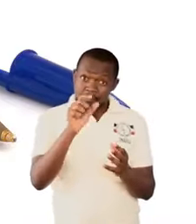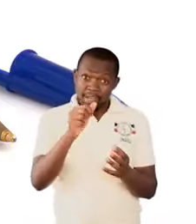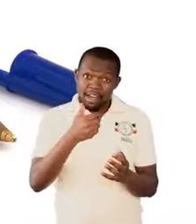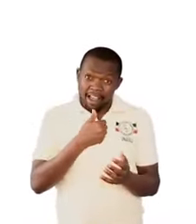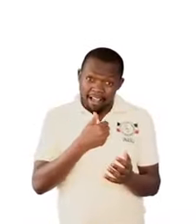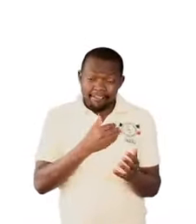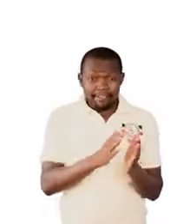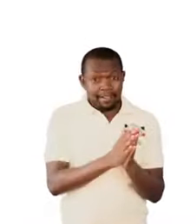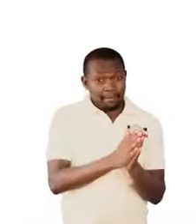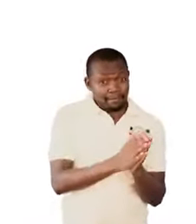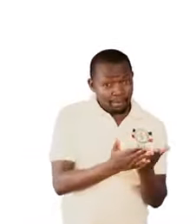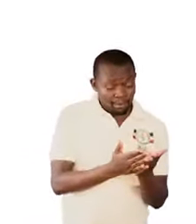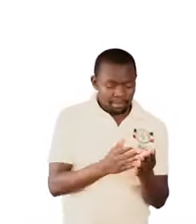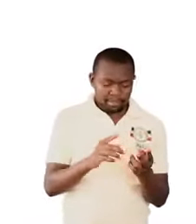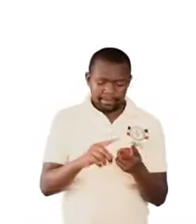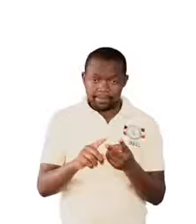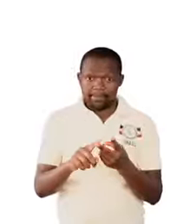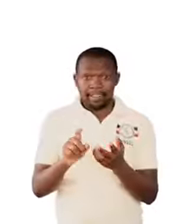a cup, a